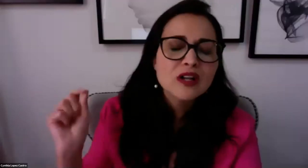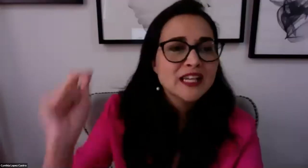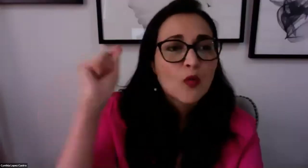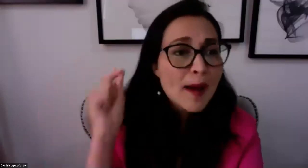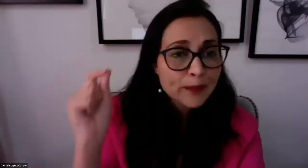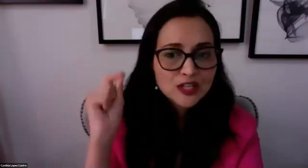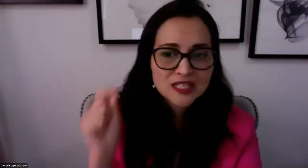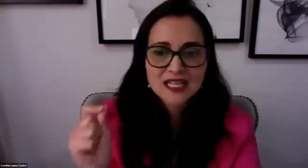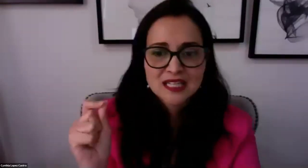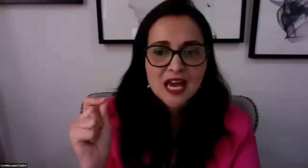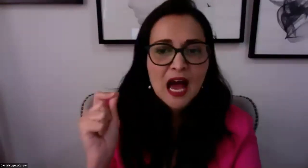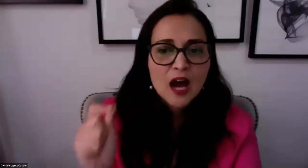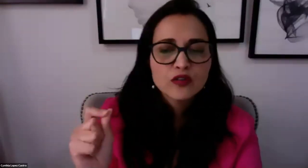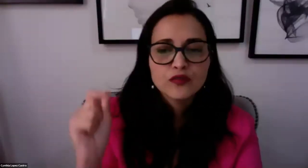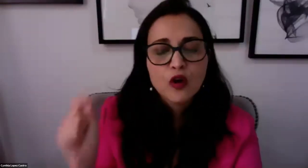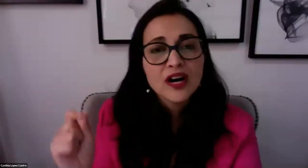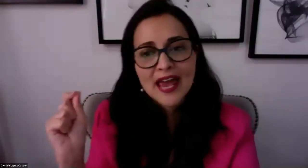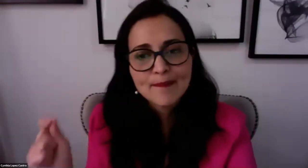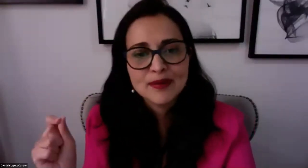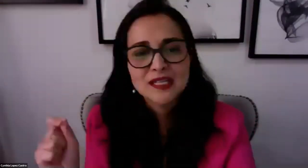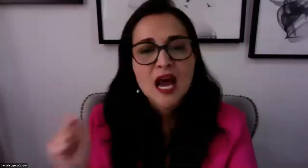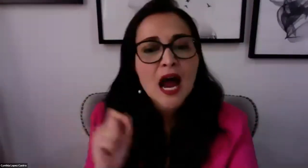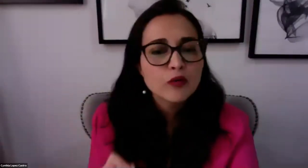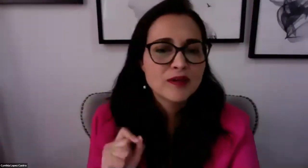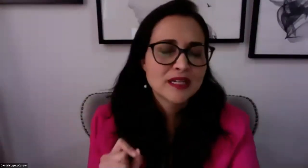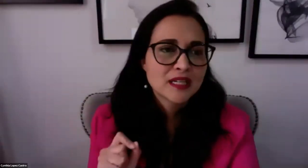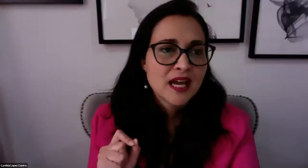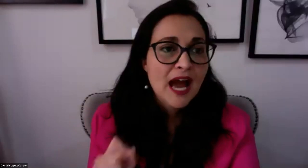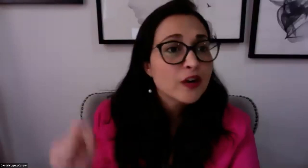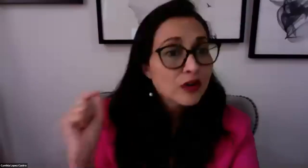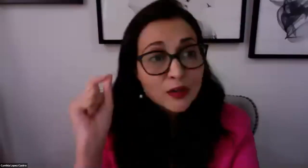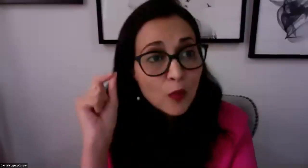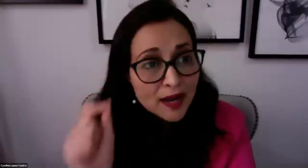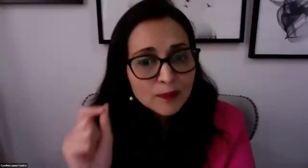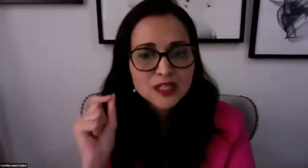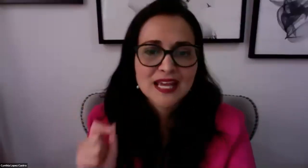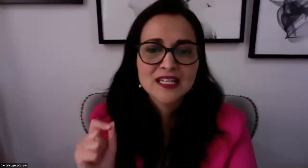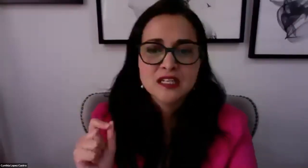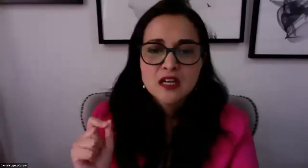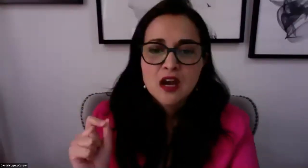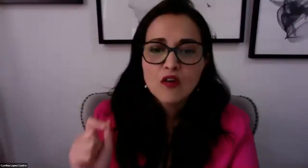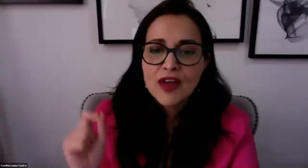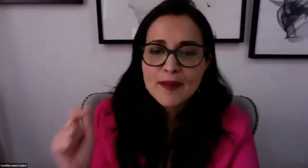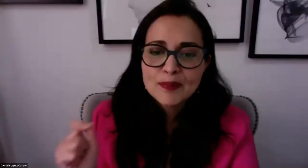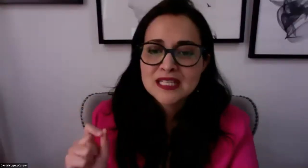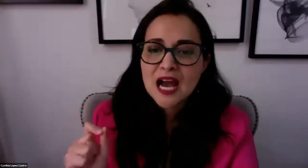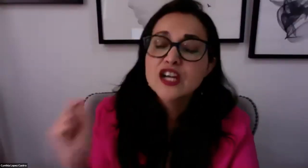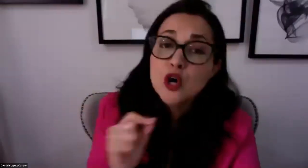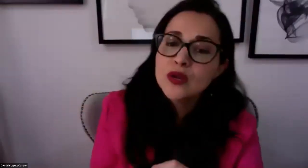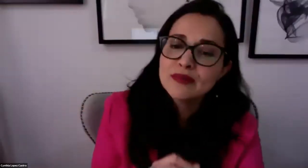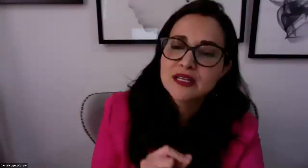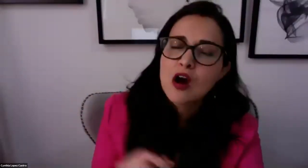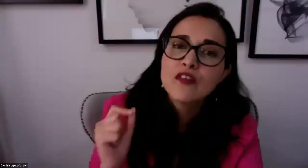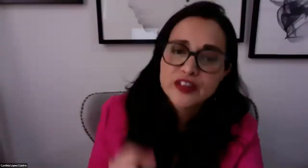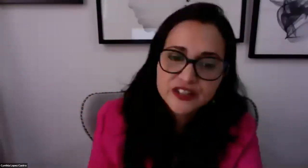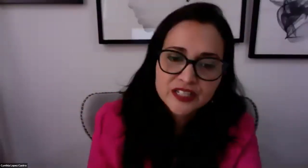world, only 1% out of four MPs are women. And only 1% of MPs are